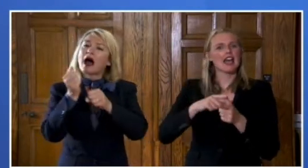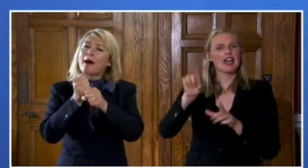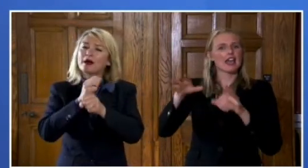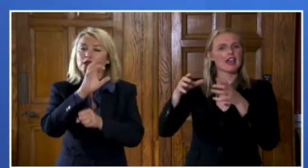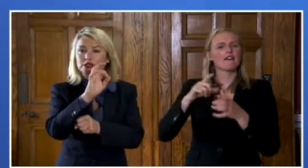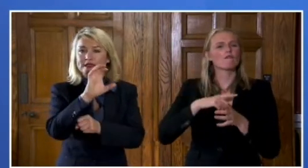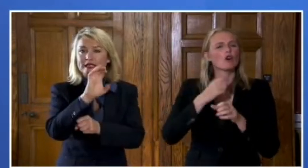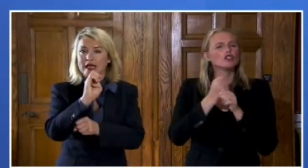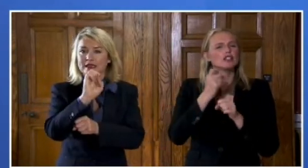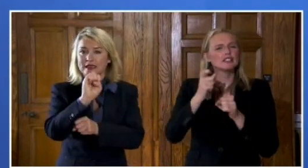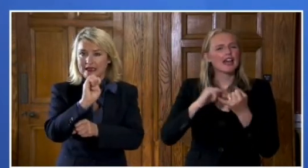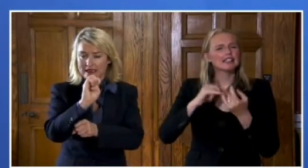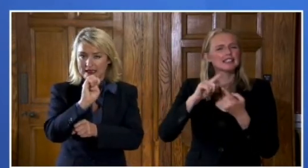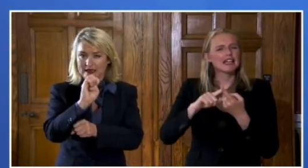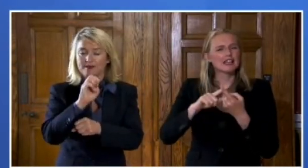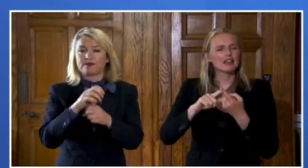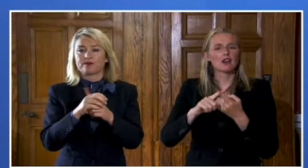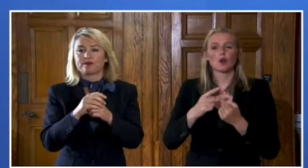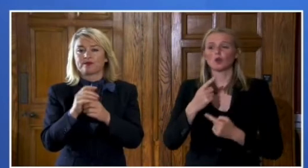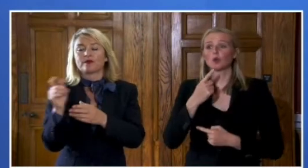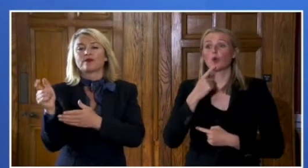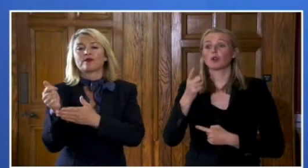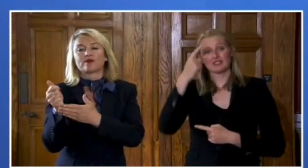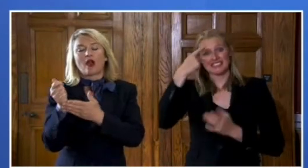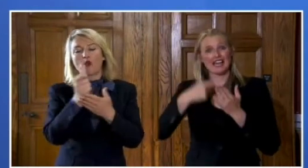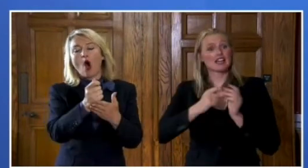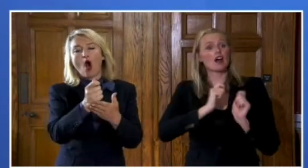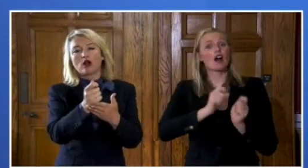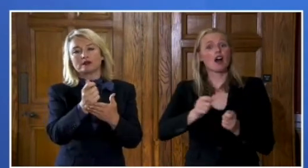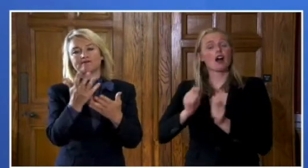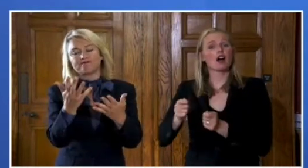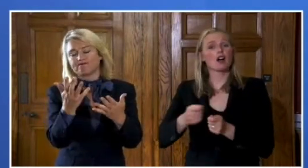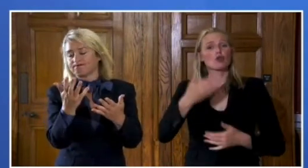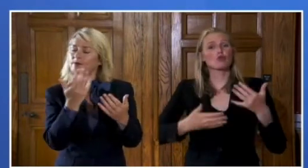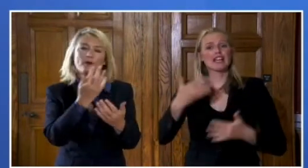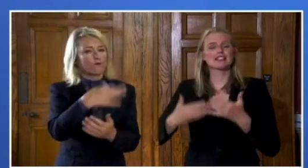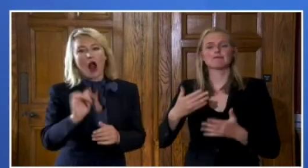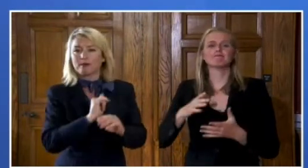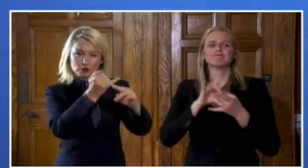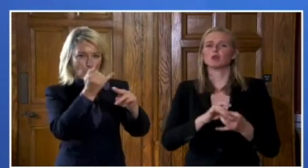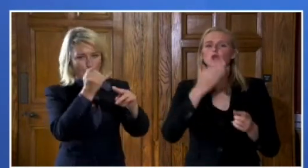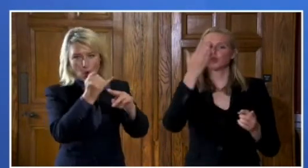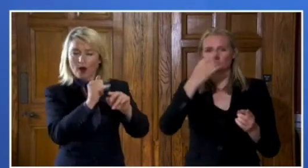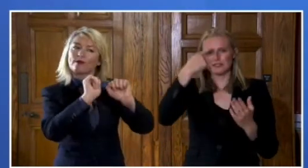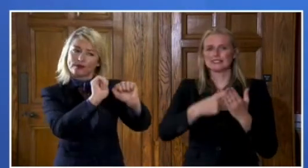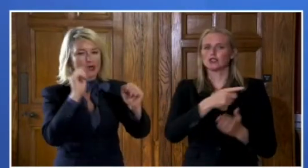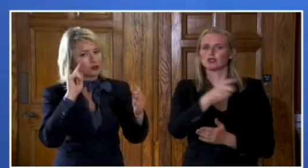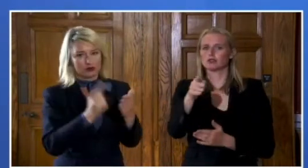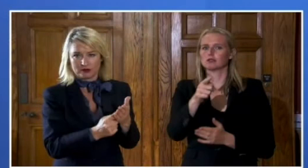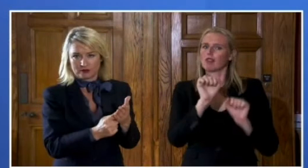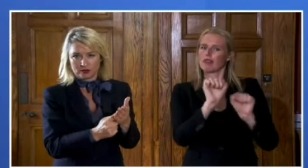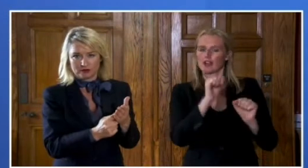GCSE grades to award those on the basis of the centre assessment grades. I have today